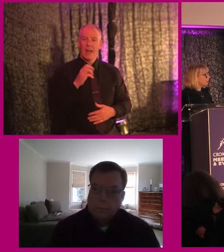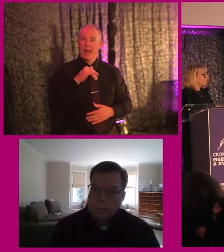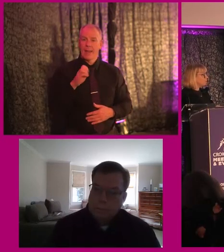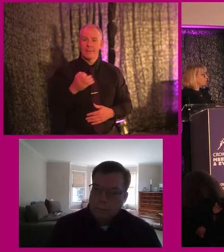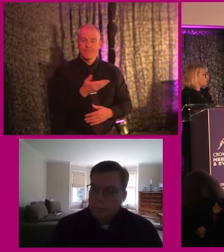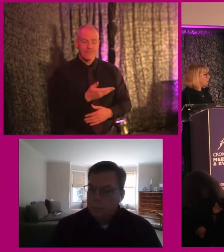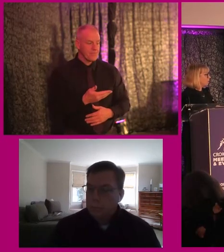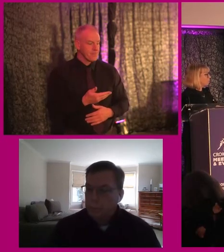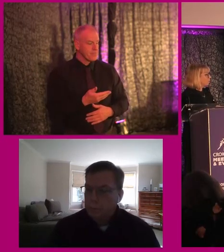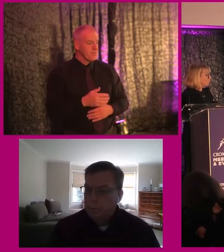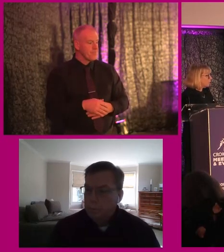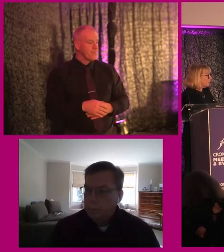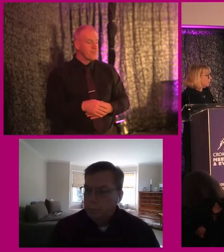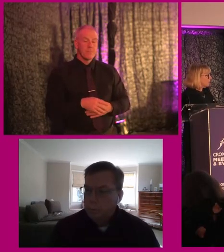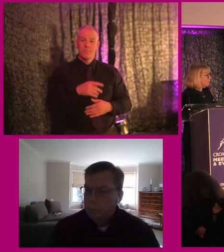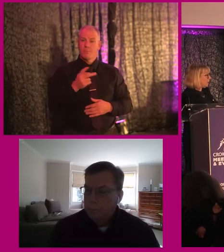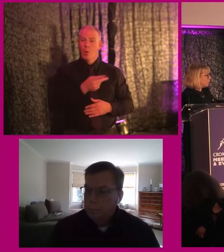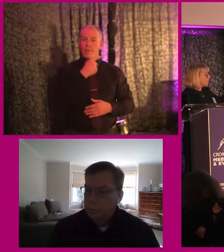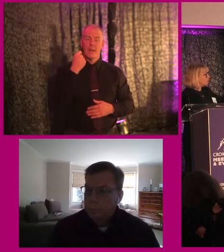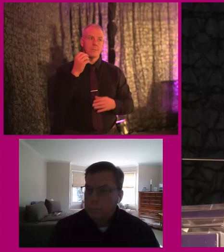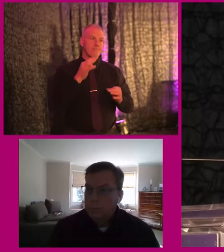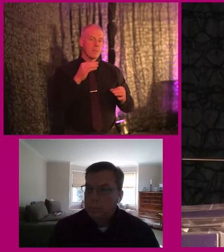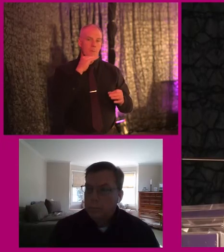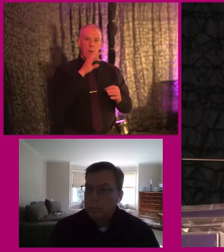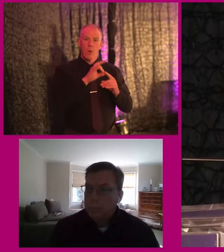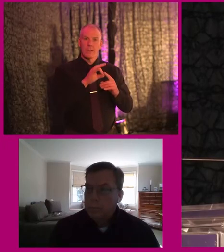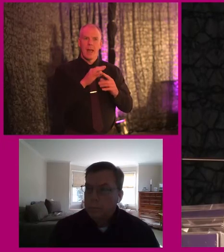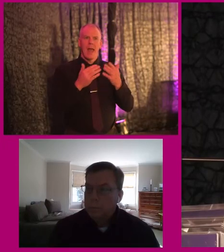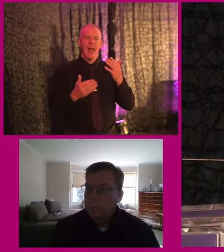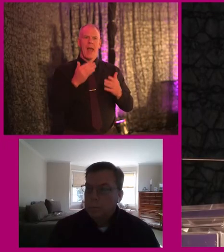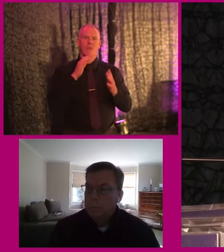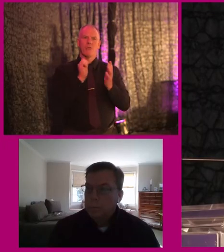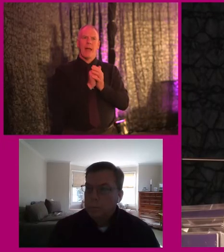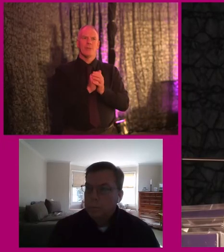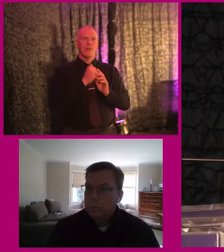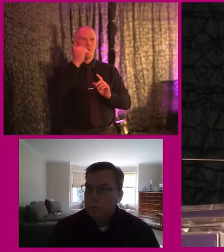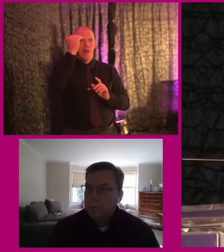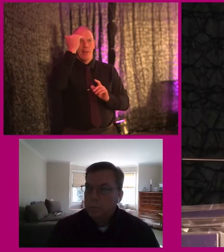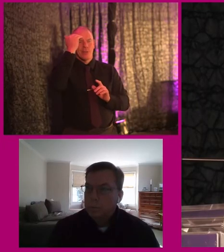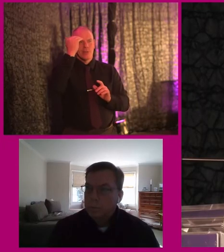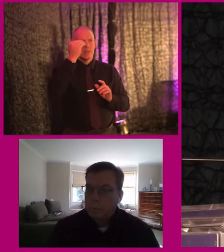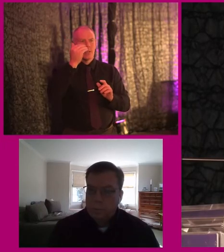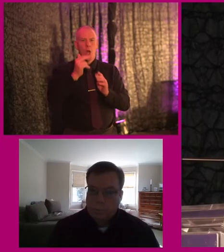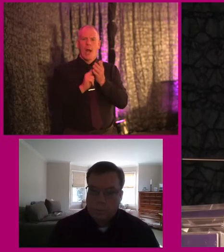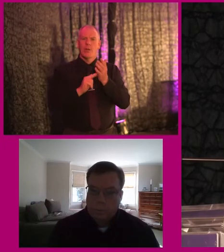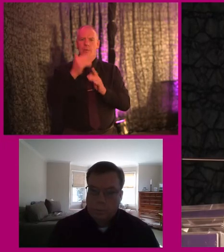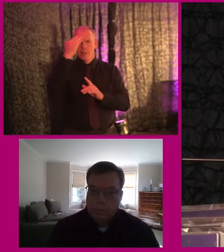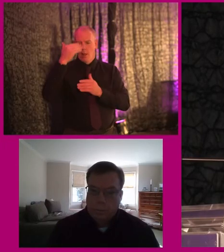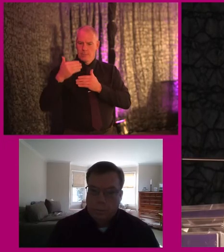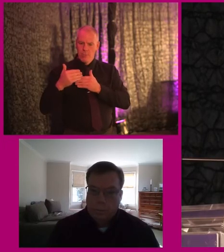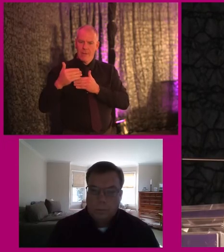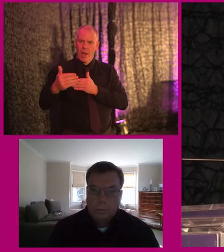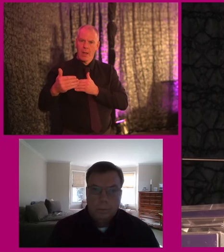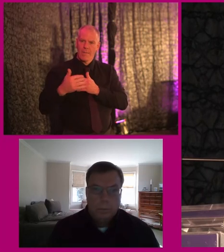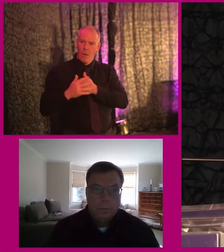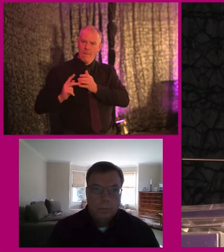I think that you've both raised a very important point there, though, which is about how then do you capture all of this knowledge? And how do we bring that knowledge forward and make sure that it